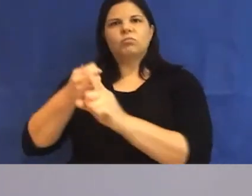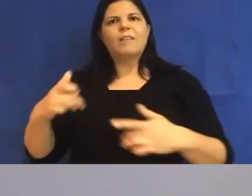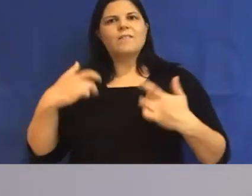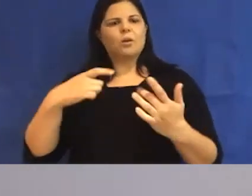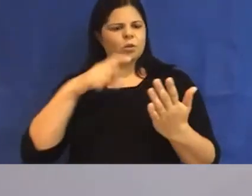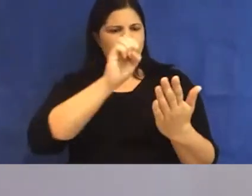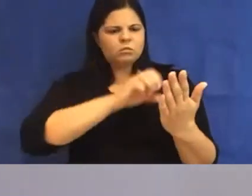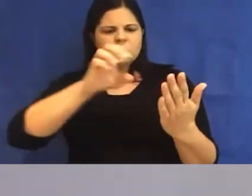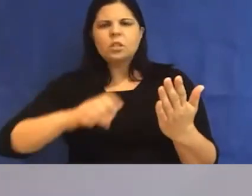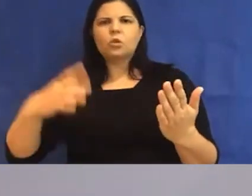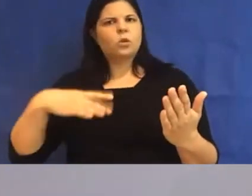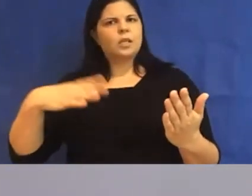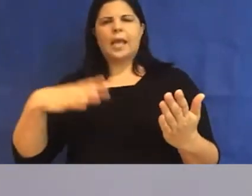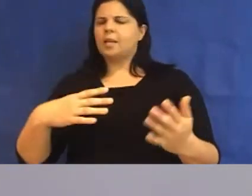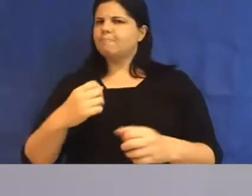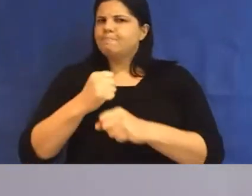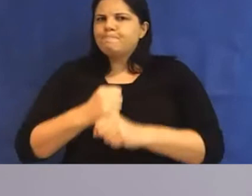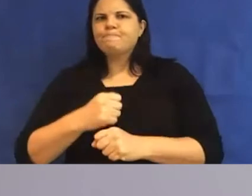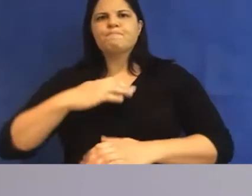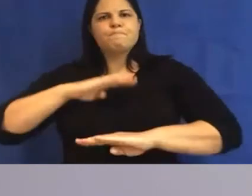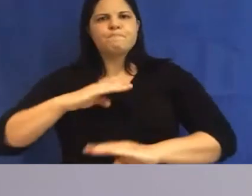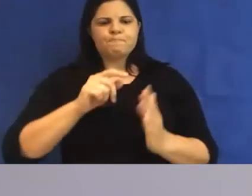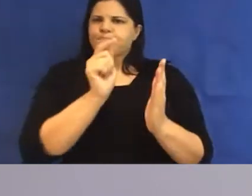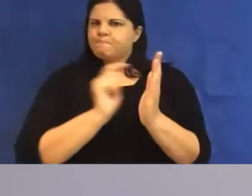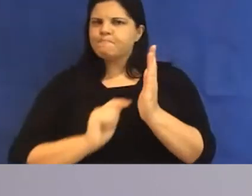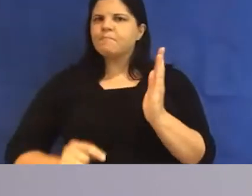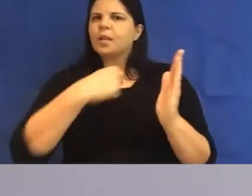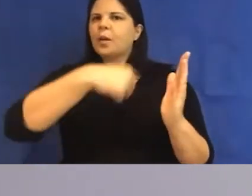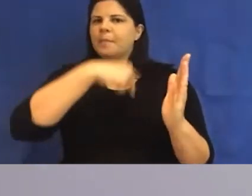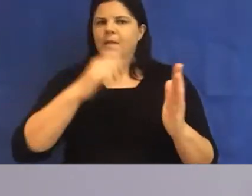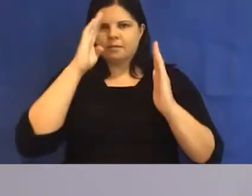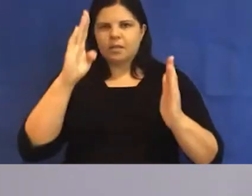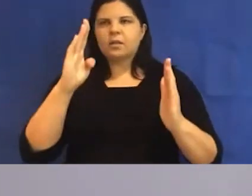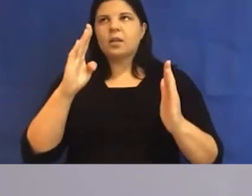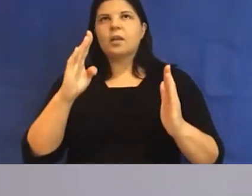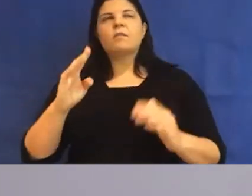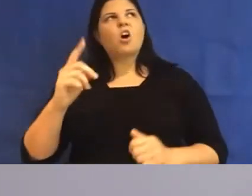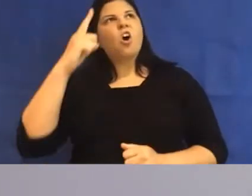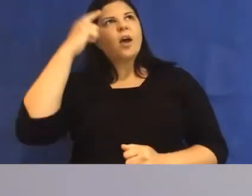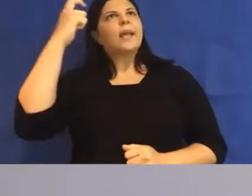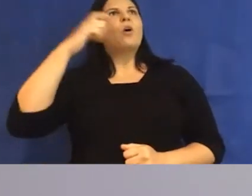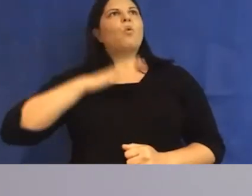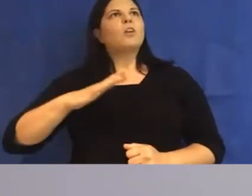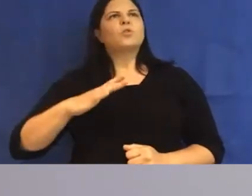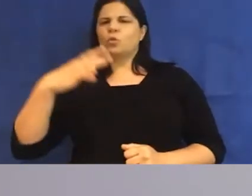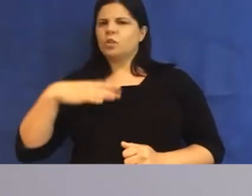commitment. They both involve seeing an initial impulse through to the end, backing up inspiration with labour.